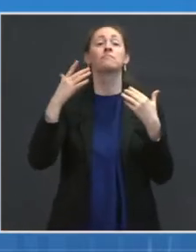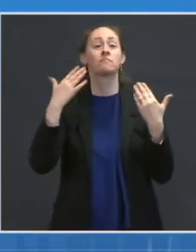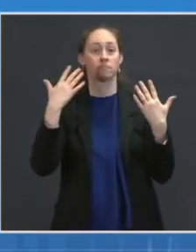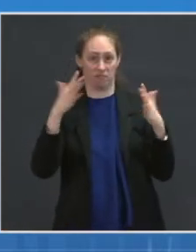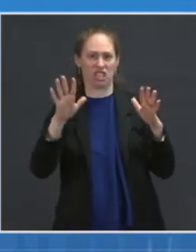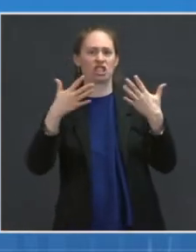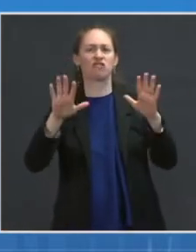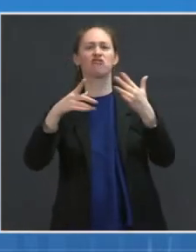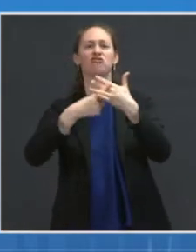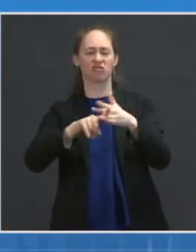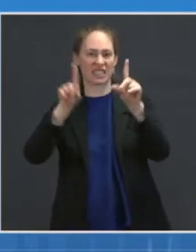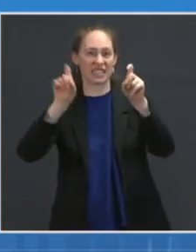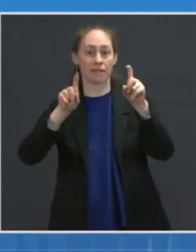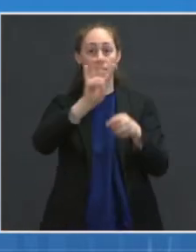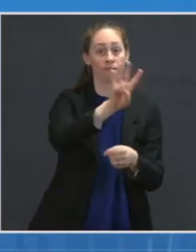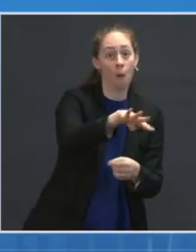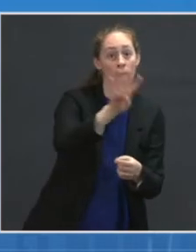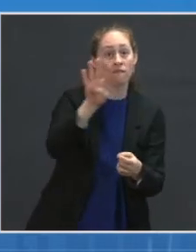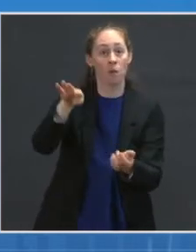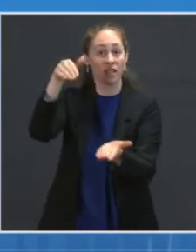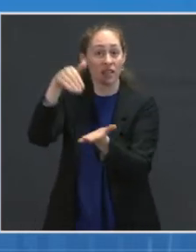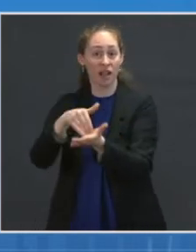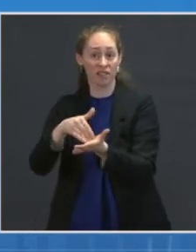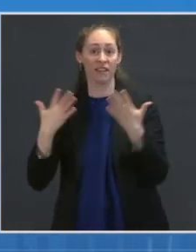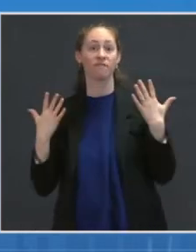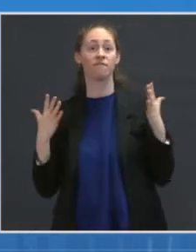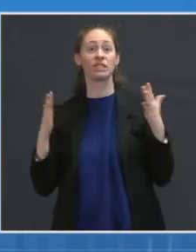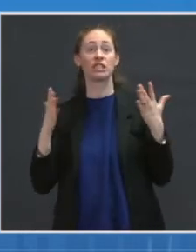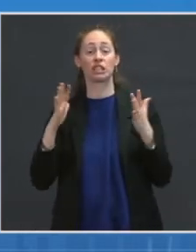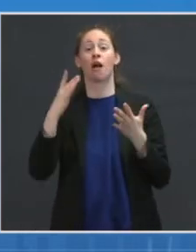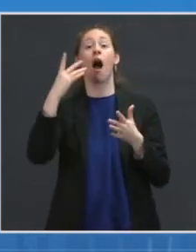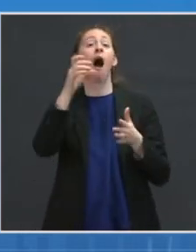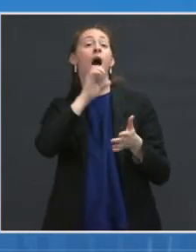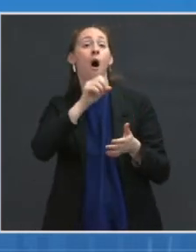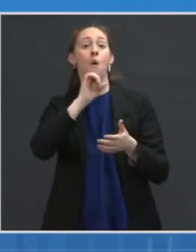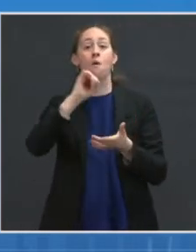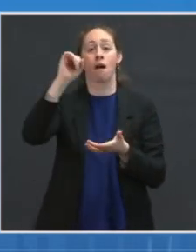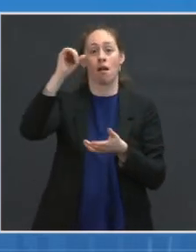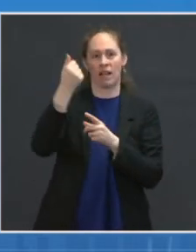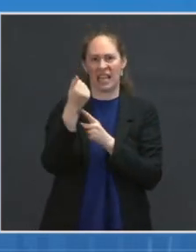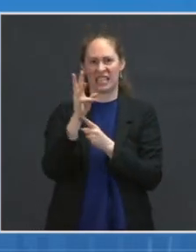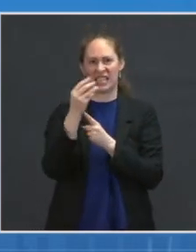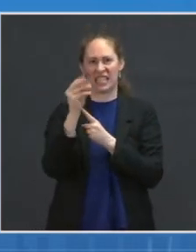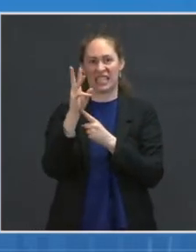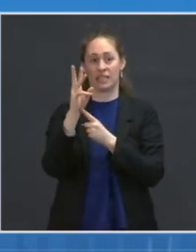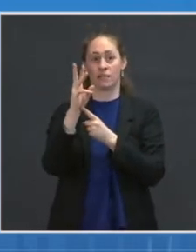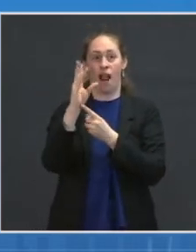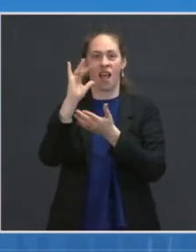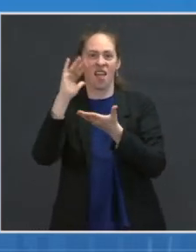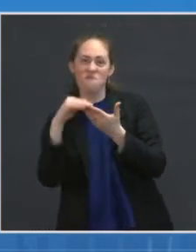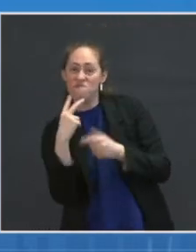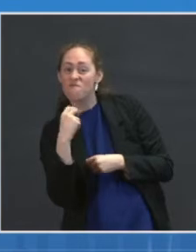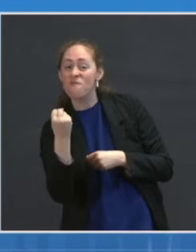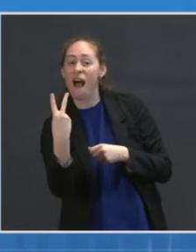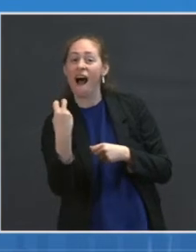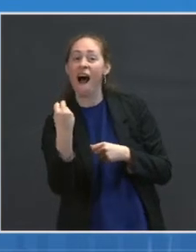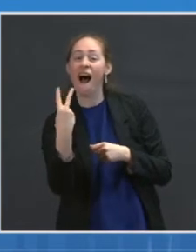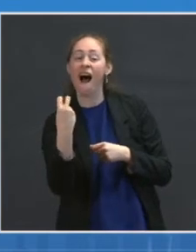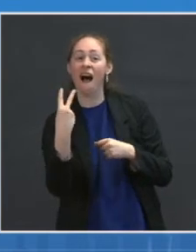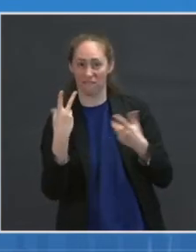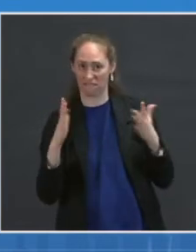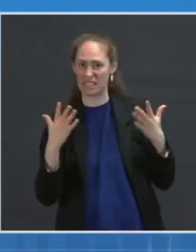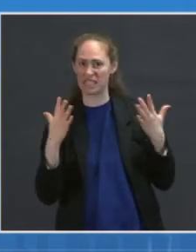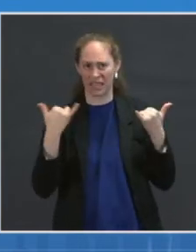to 16-year-olds and then progressed it down to 12-year-olds. So what they're going to be doing in